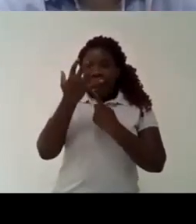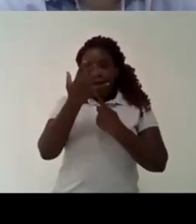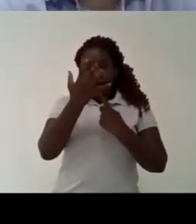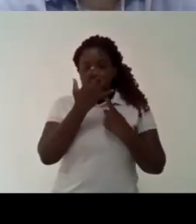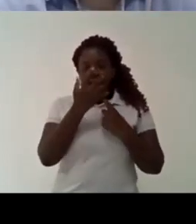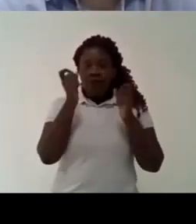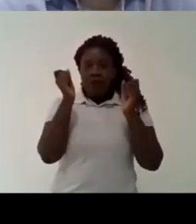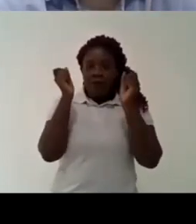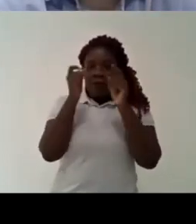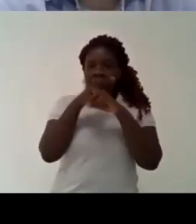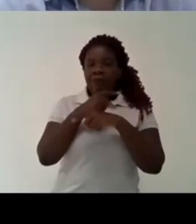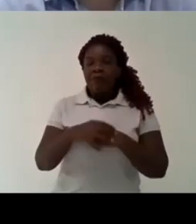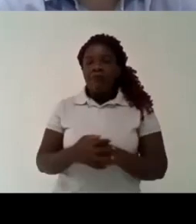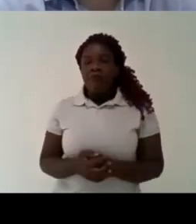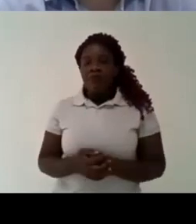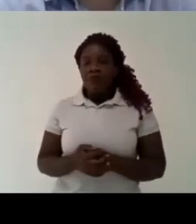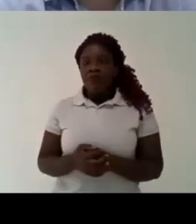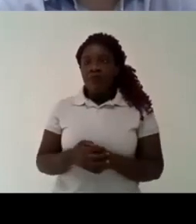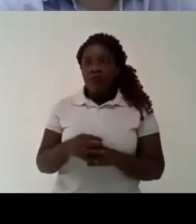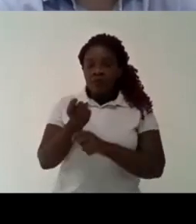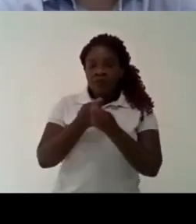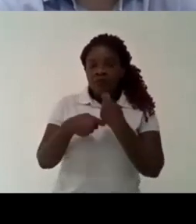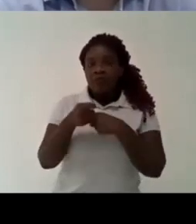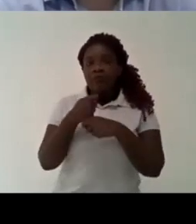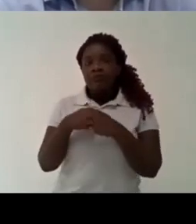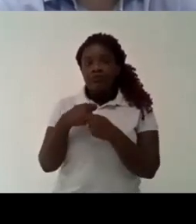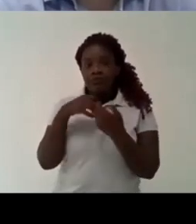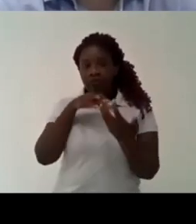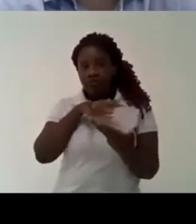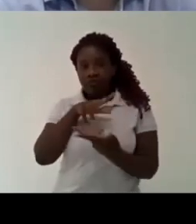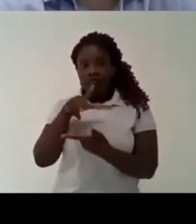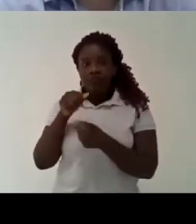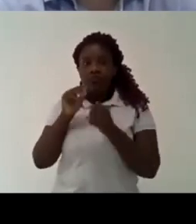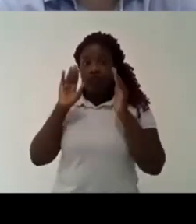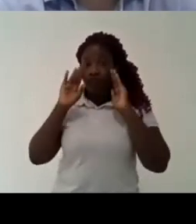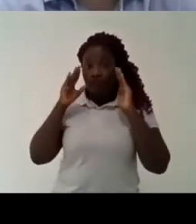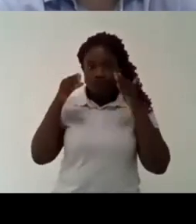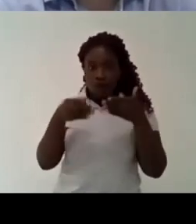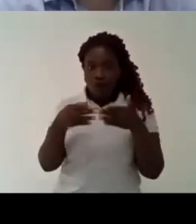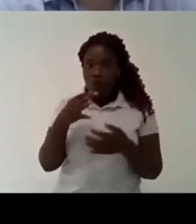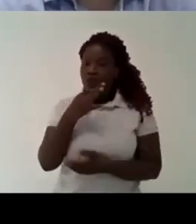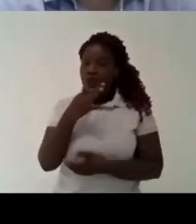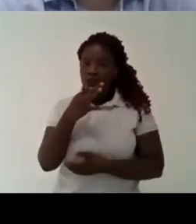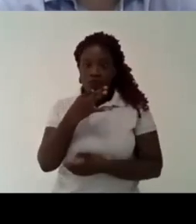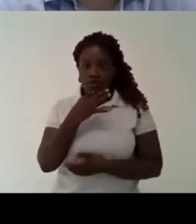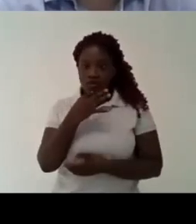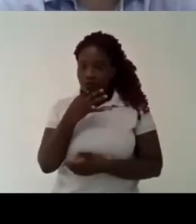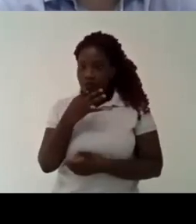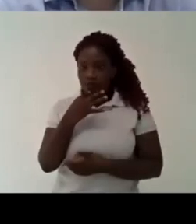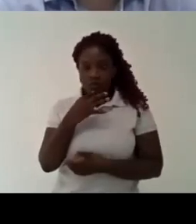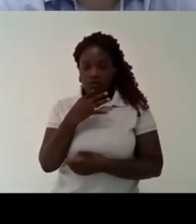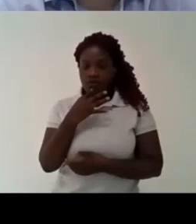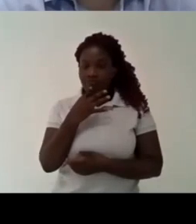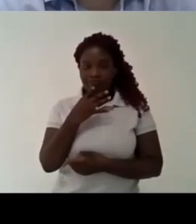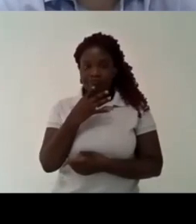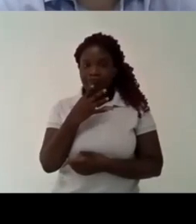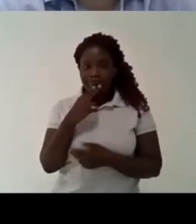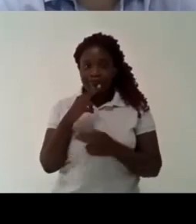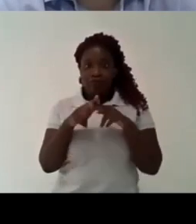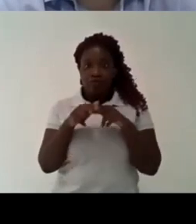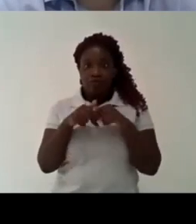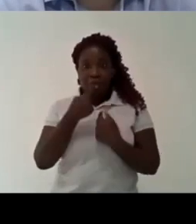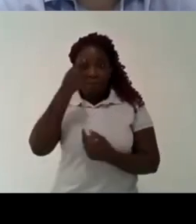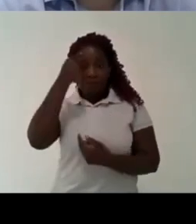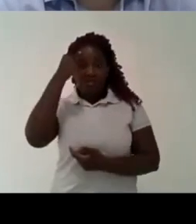qualified people but uh in brazil this is not being